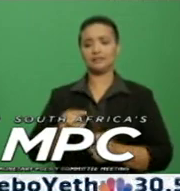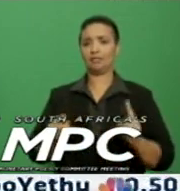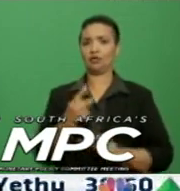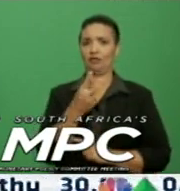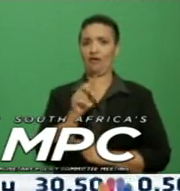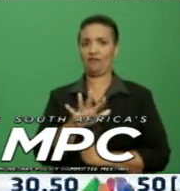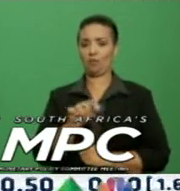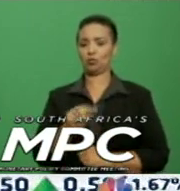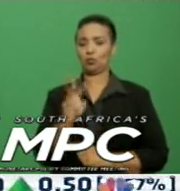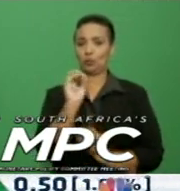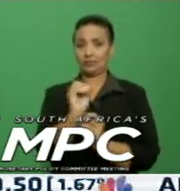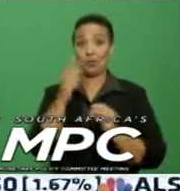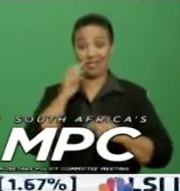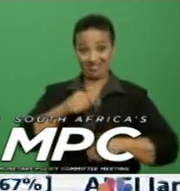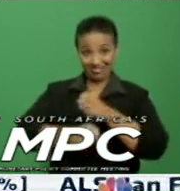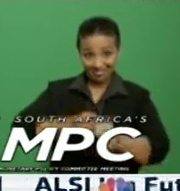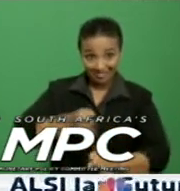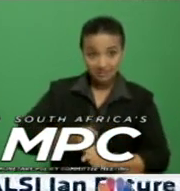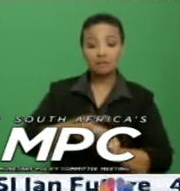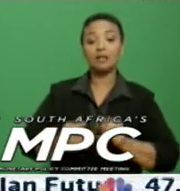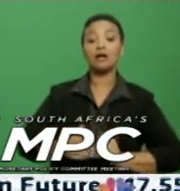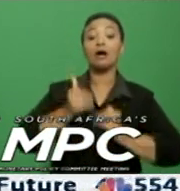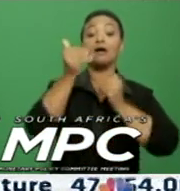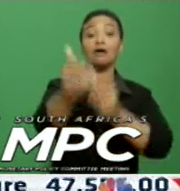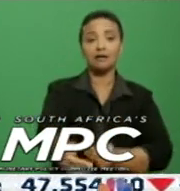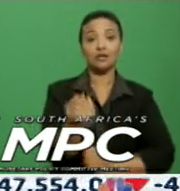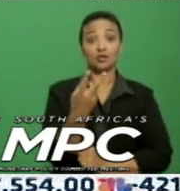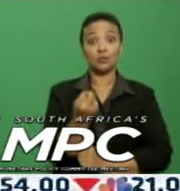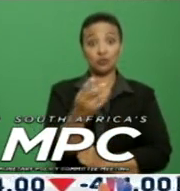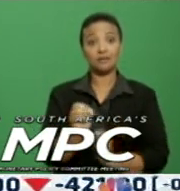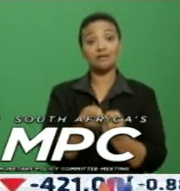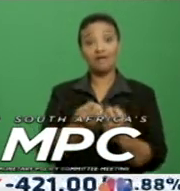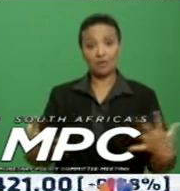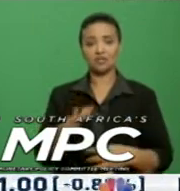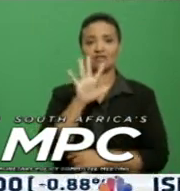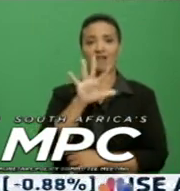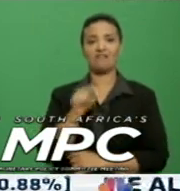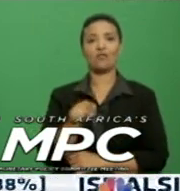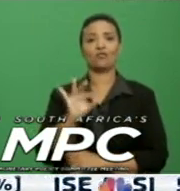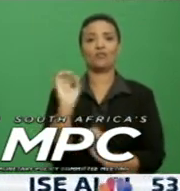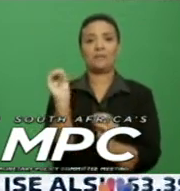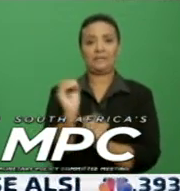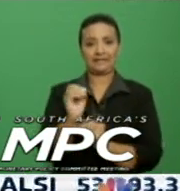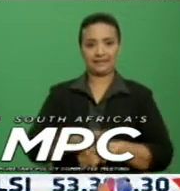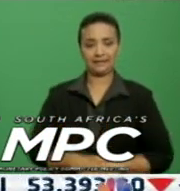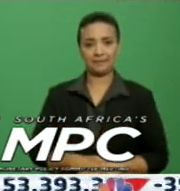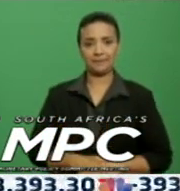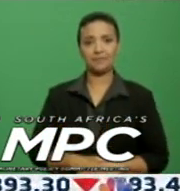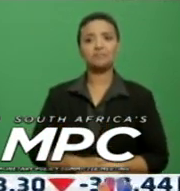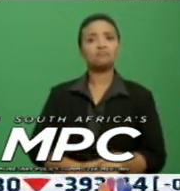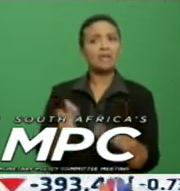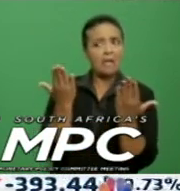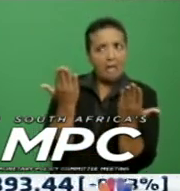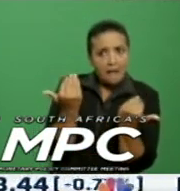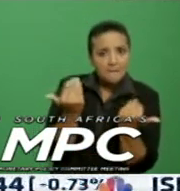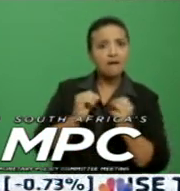at 5.3% for 2020. Expectations implicit in the break